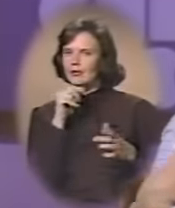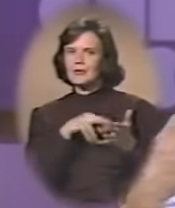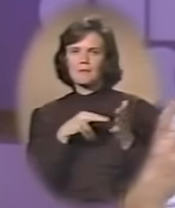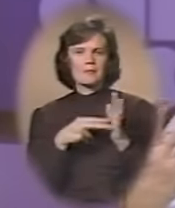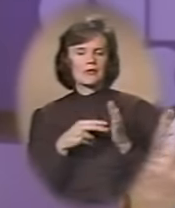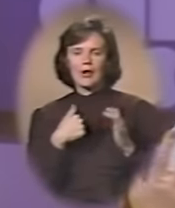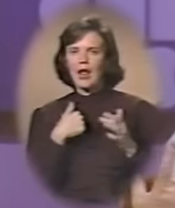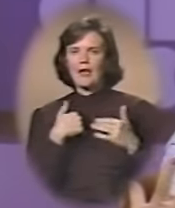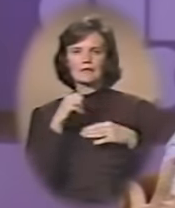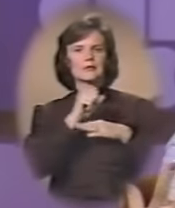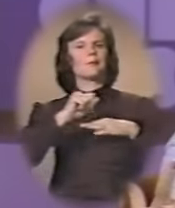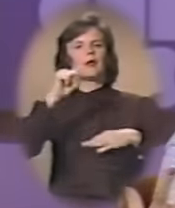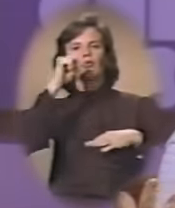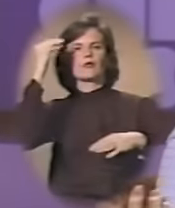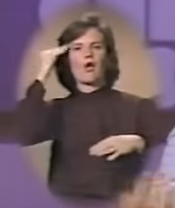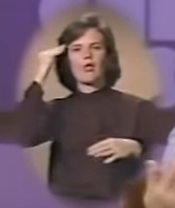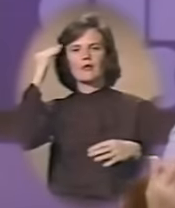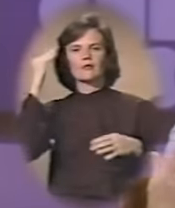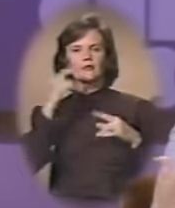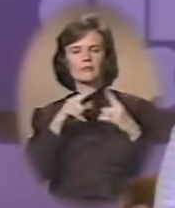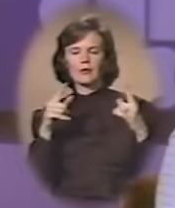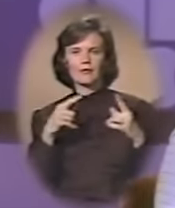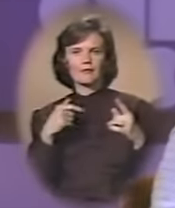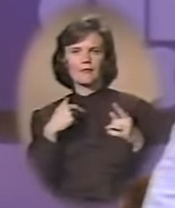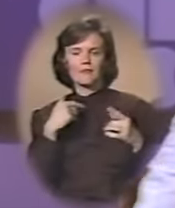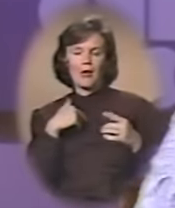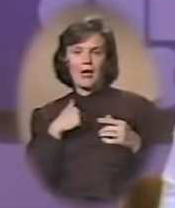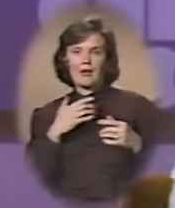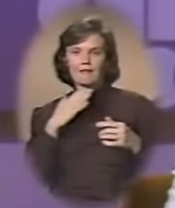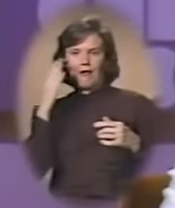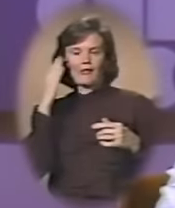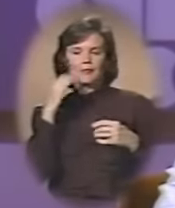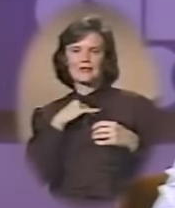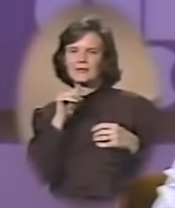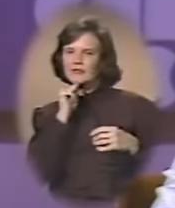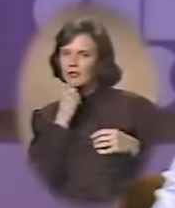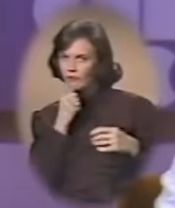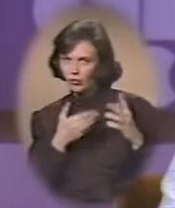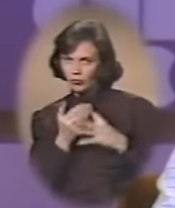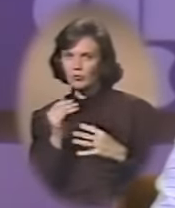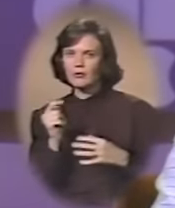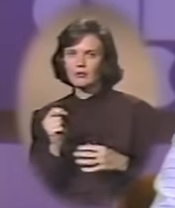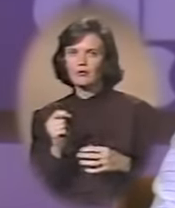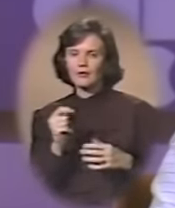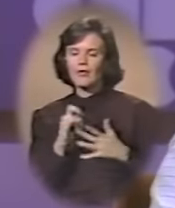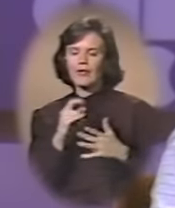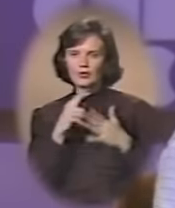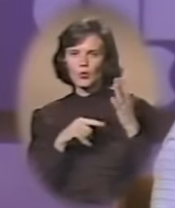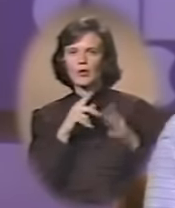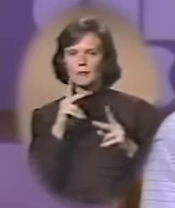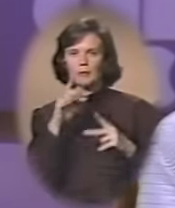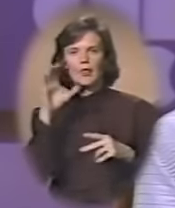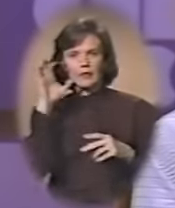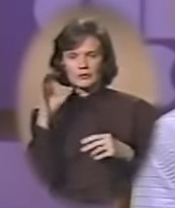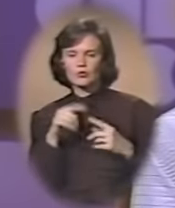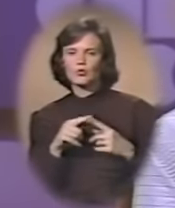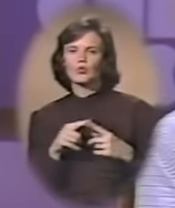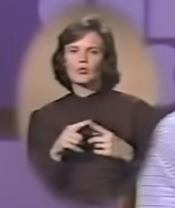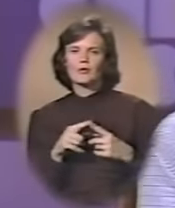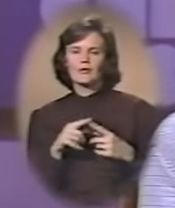mean that you have any superior knowledge. Your only knowledge is because you've suffered it, you know, and that's what they listen to.